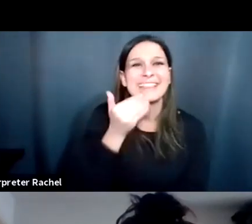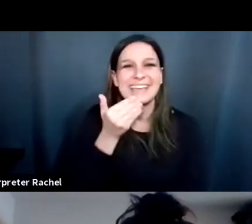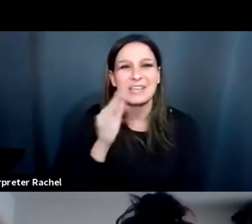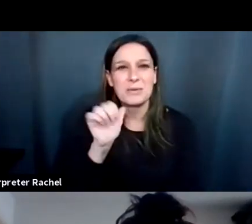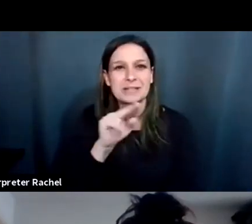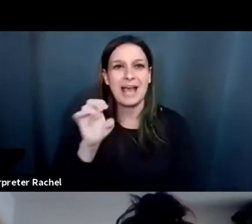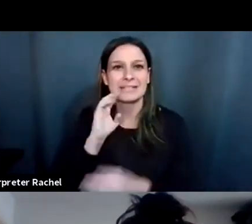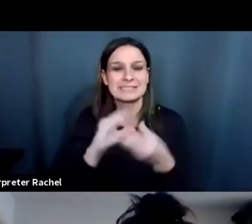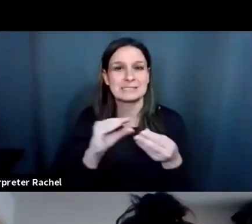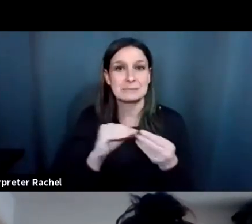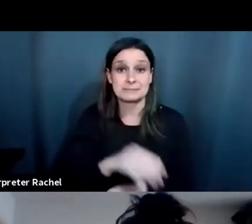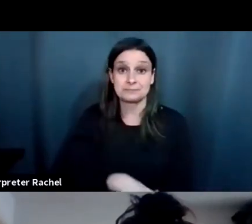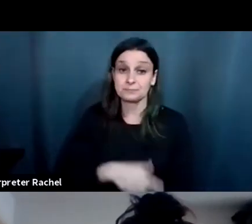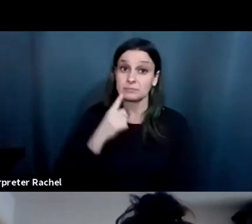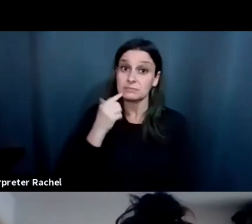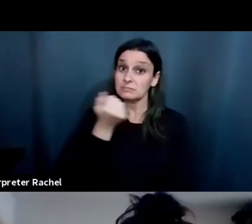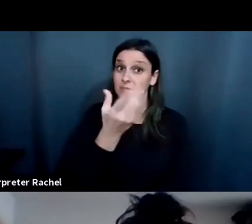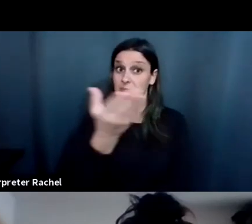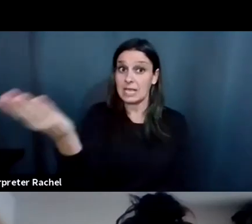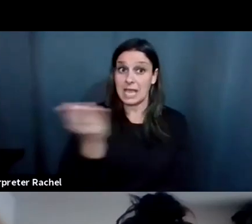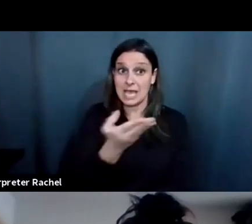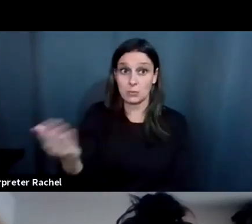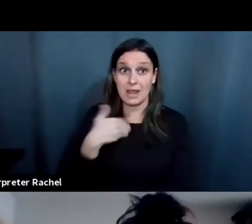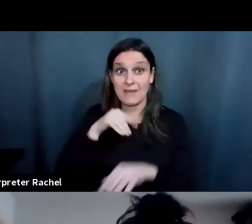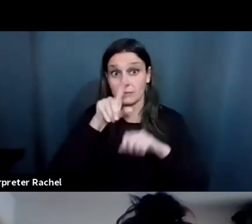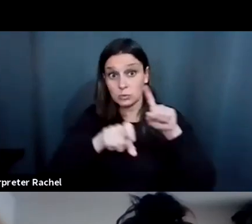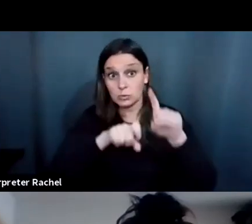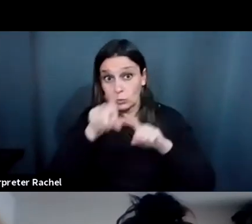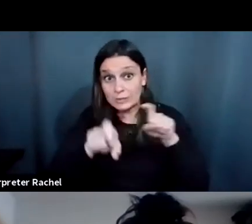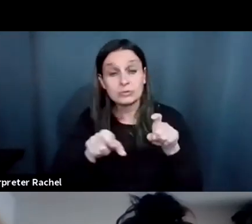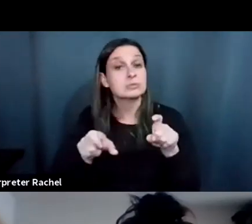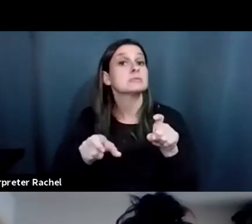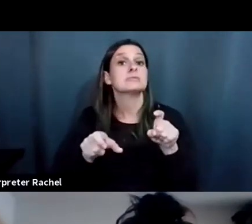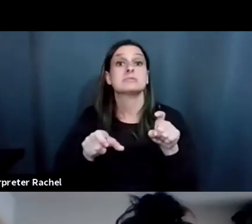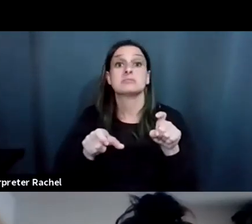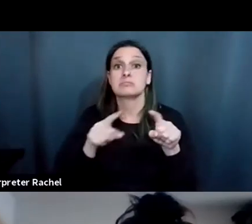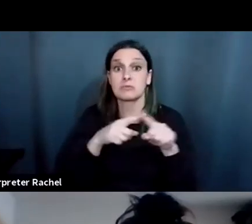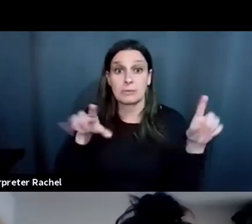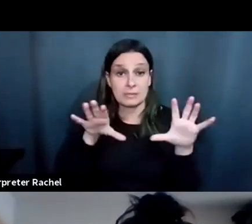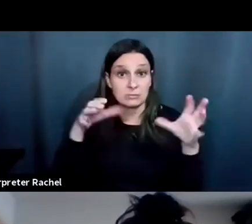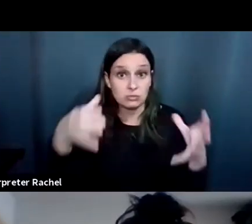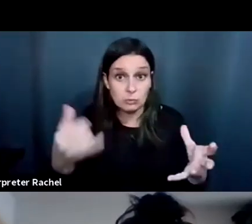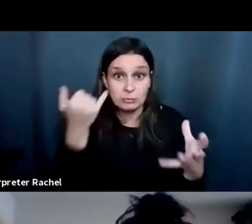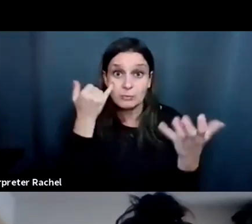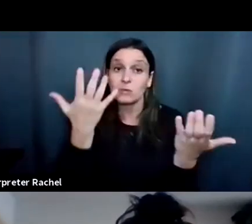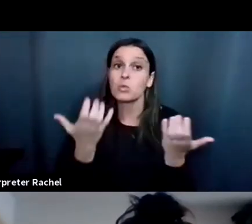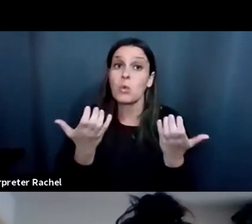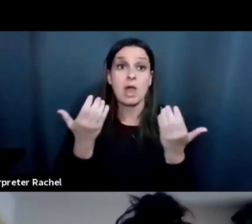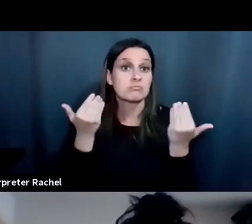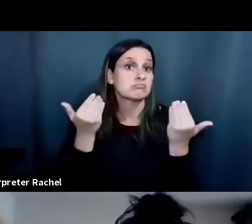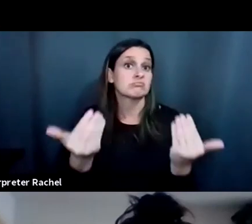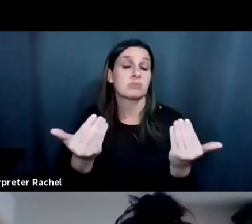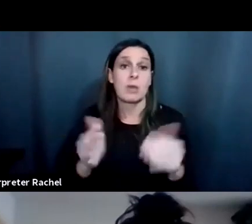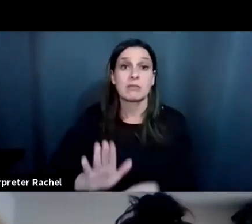Um, if anyone has a question in, uh, the group, if you would like to, um,